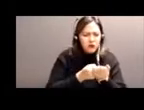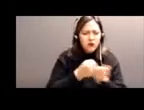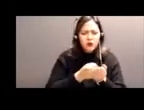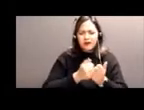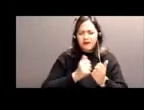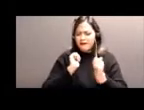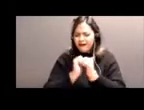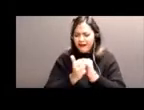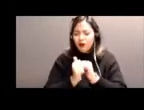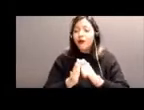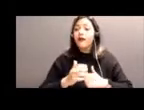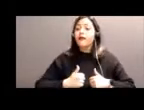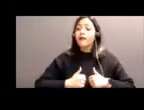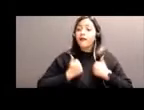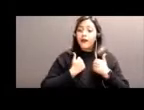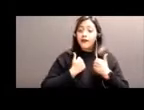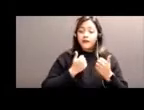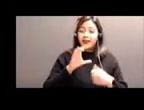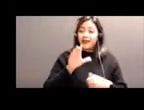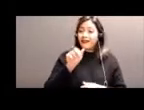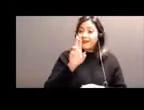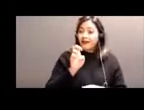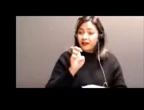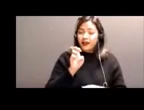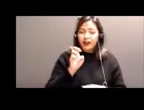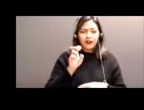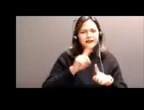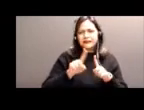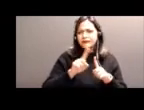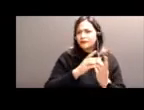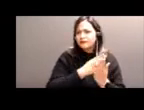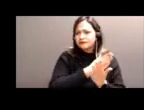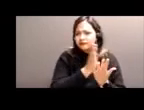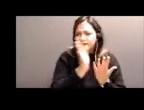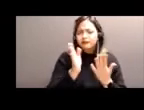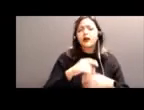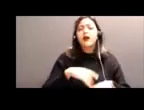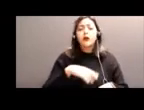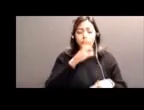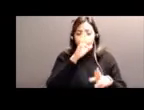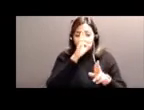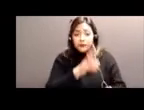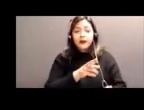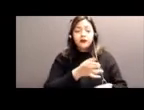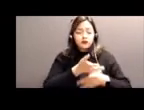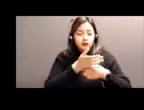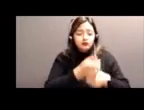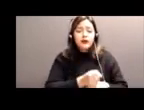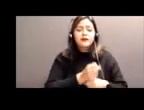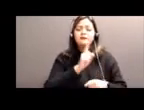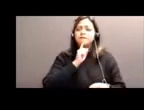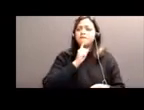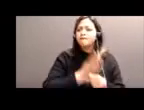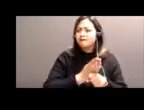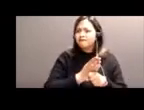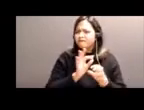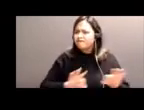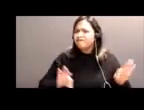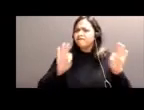respect, trust and commitment with collaborative,